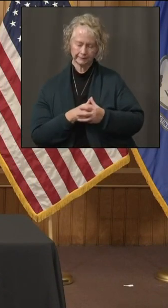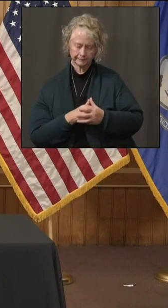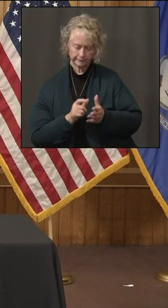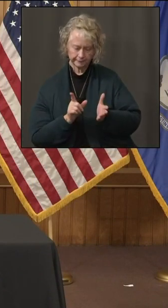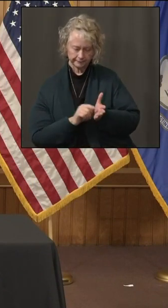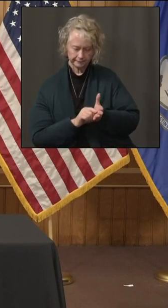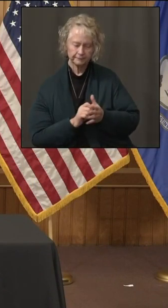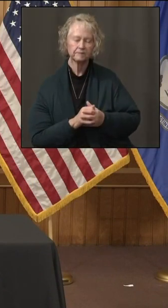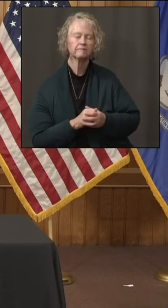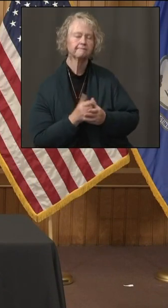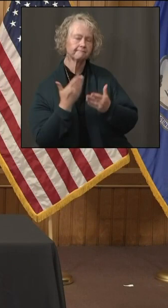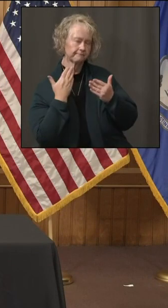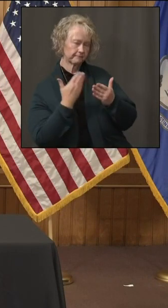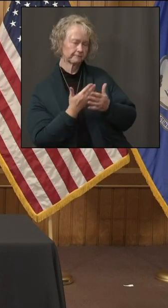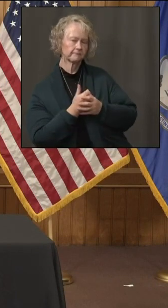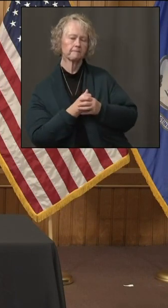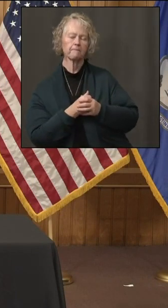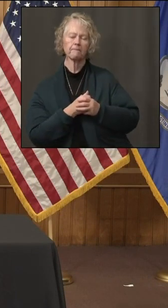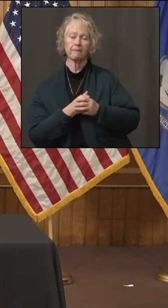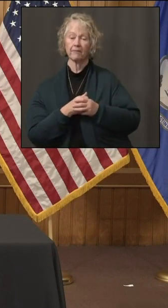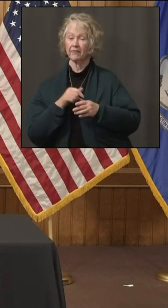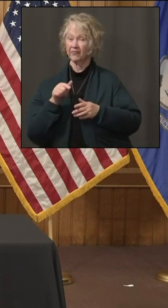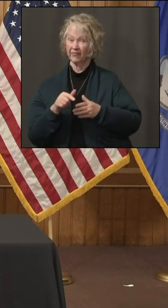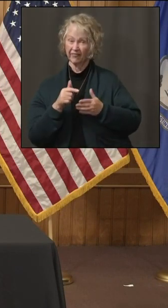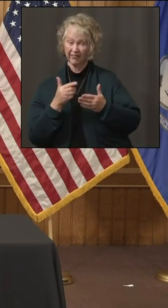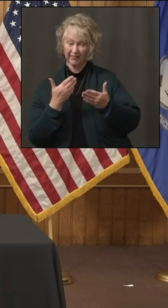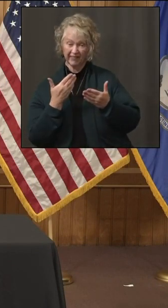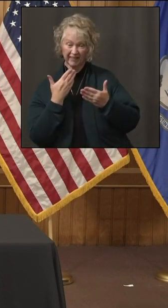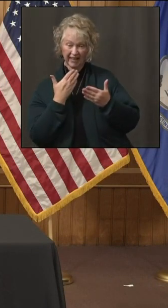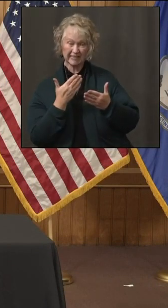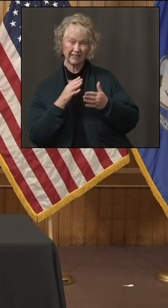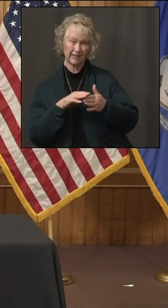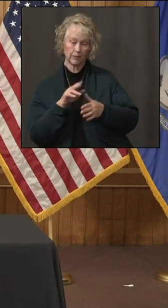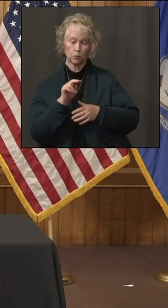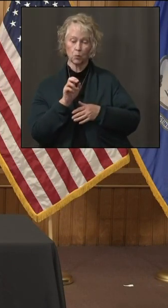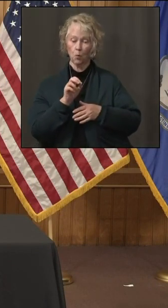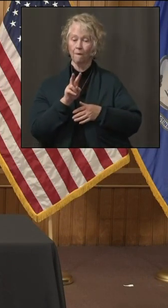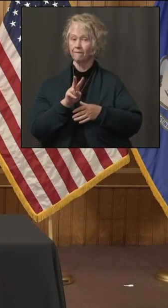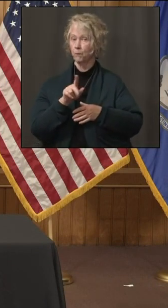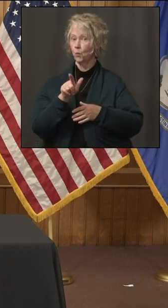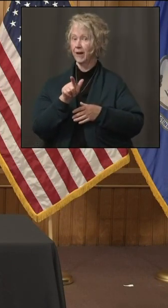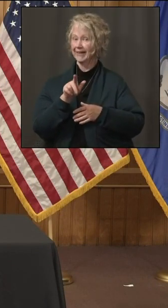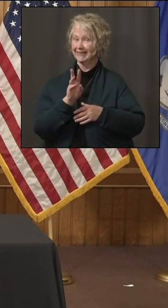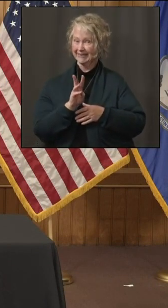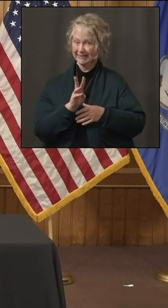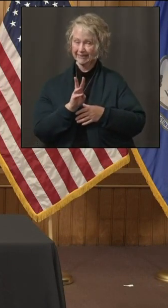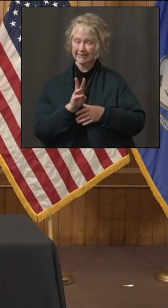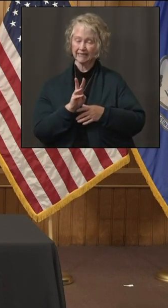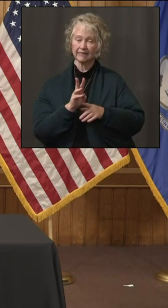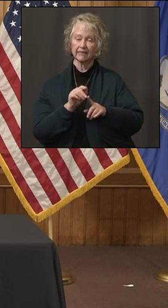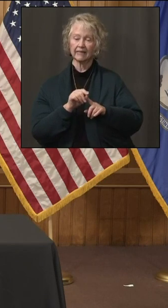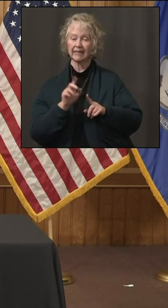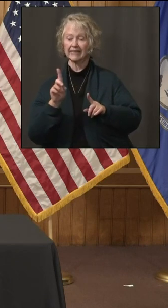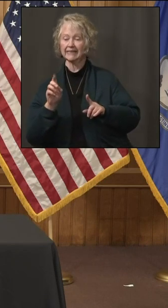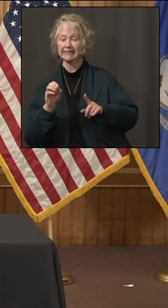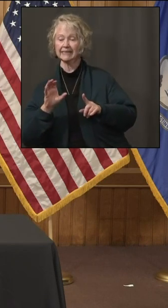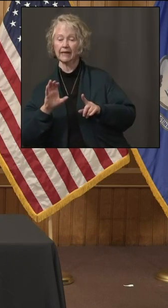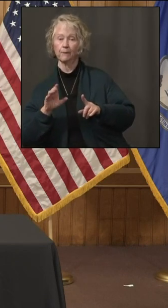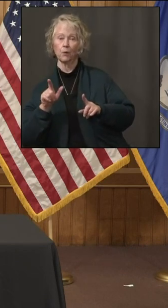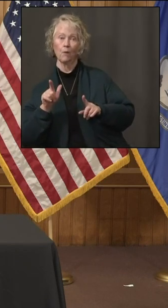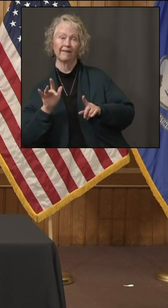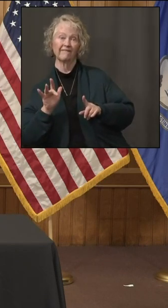Thanks very much. This year, Thanksgiving is on November 26th. On December 25th, there's another big